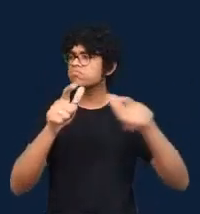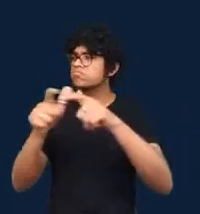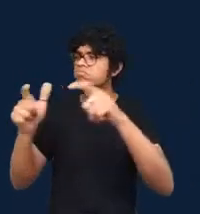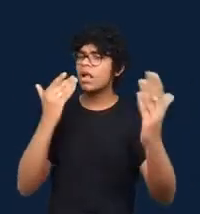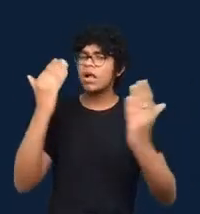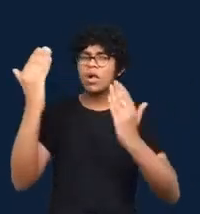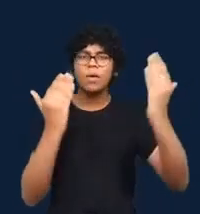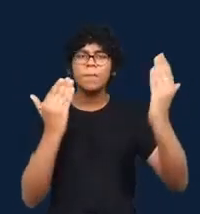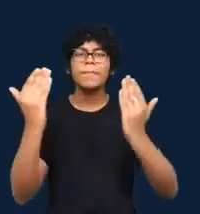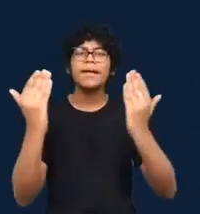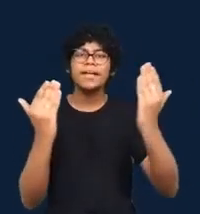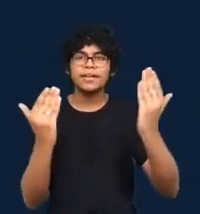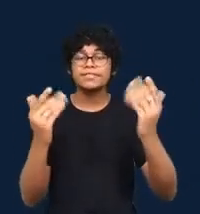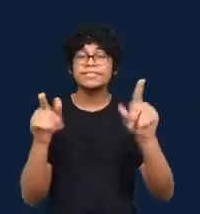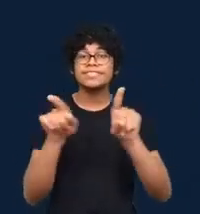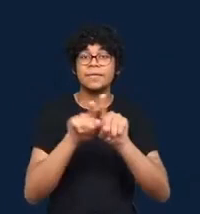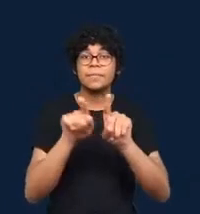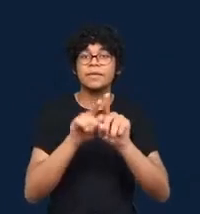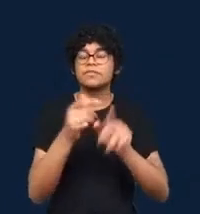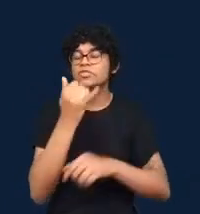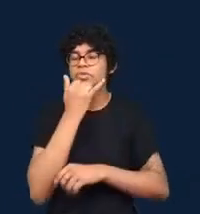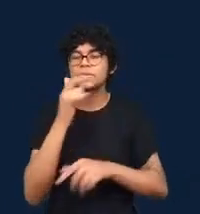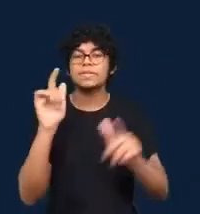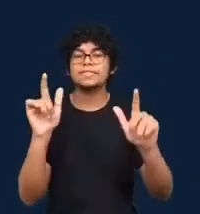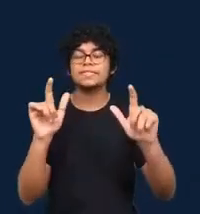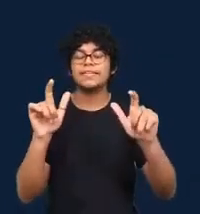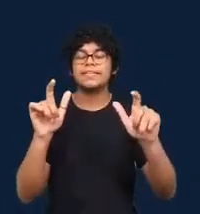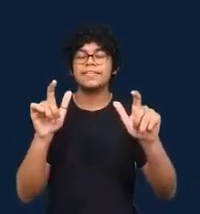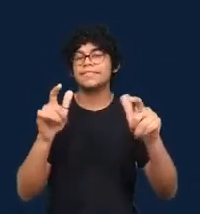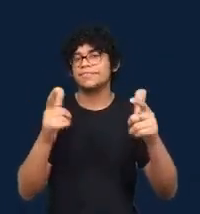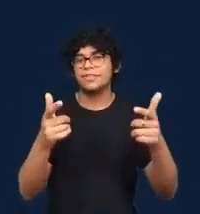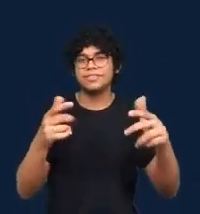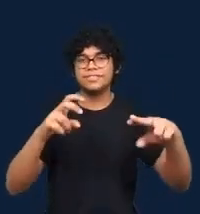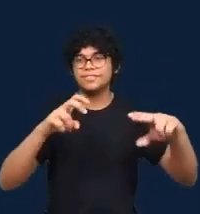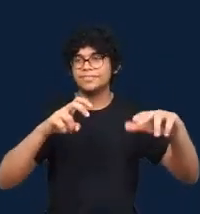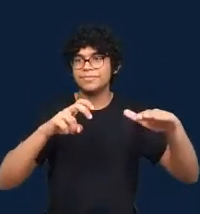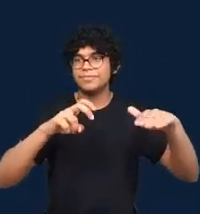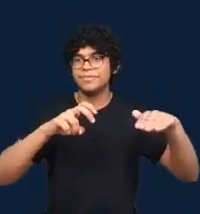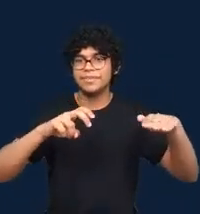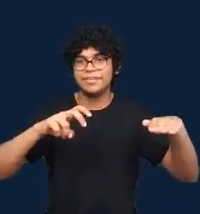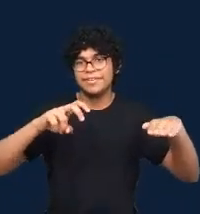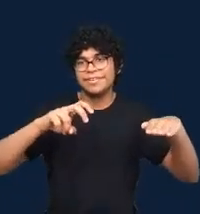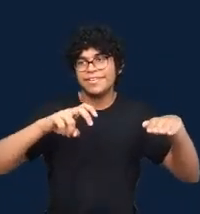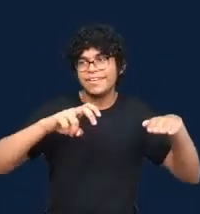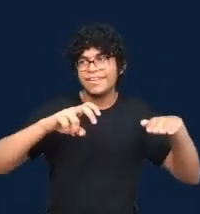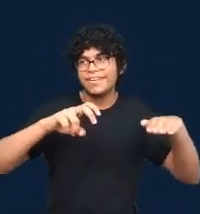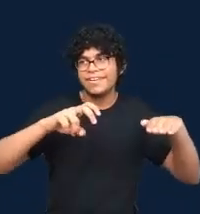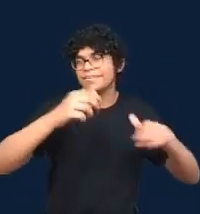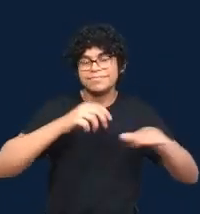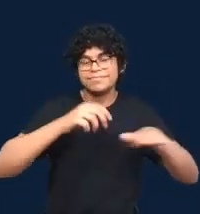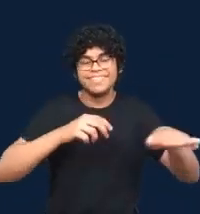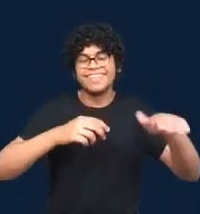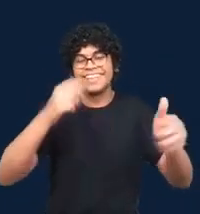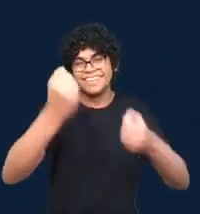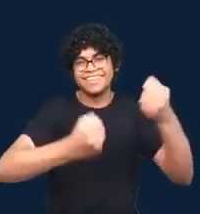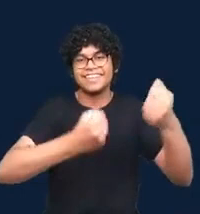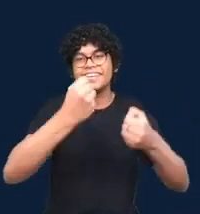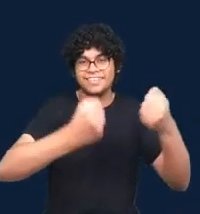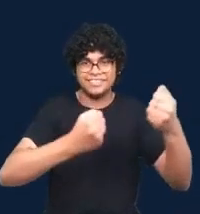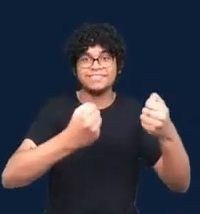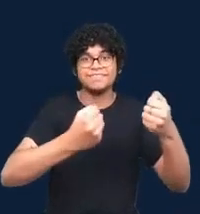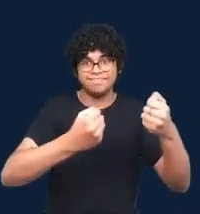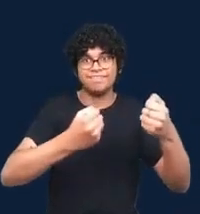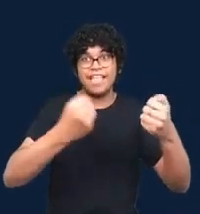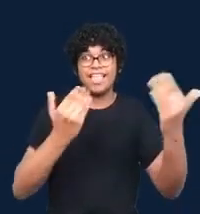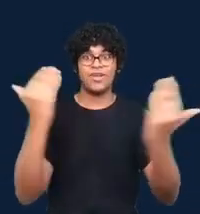Several other chapters engage with this topic of emotions in data projects. And in their chapter,